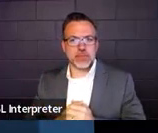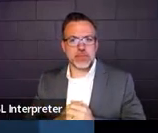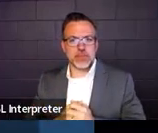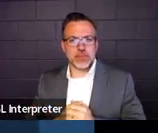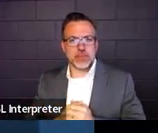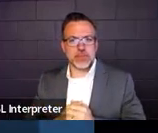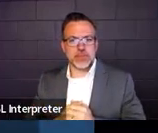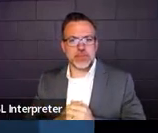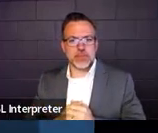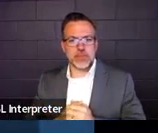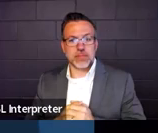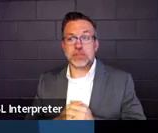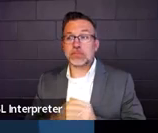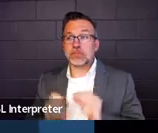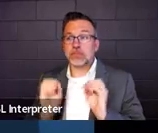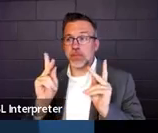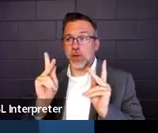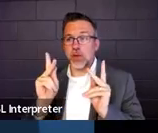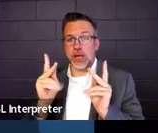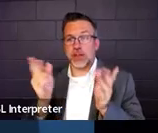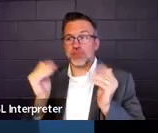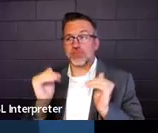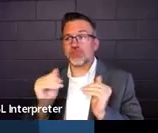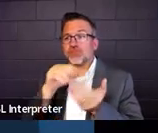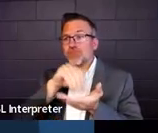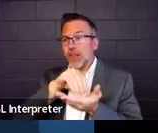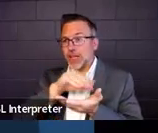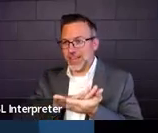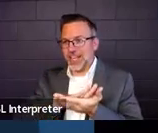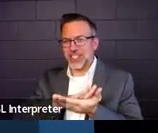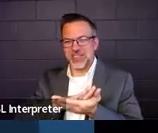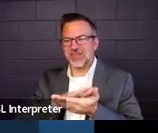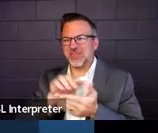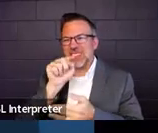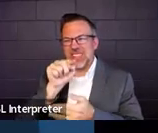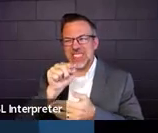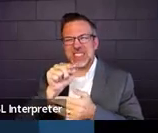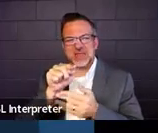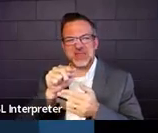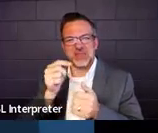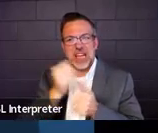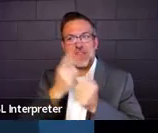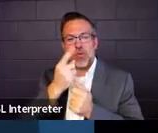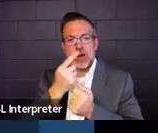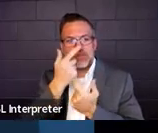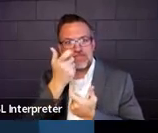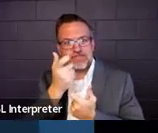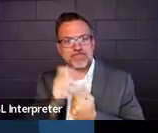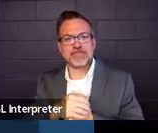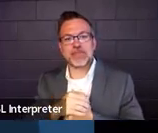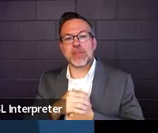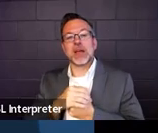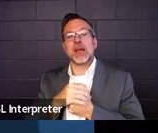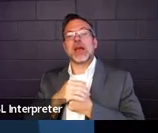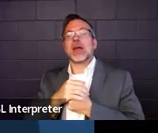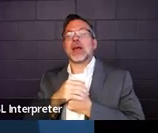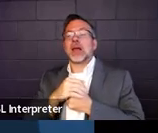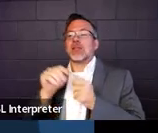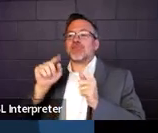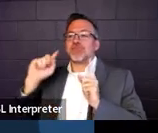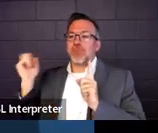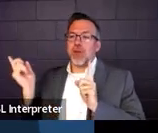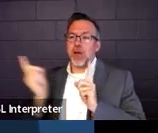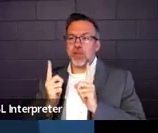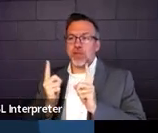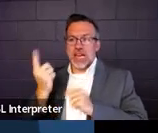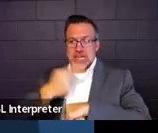All right. So documentation. This is what everybody's interested in. So first we're going to talk about an abbreviated day